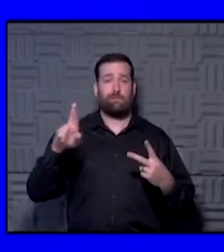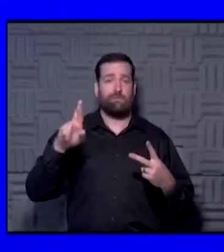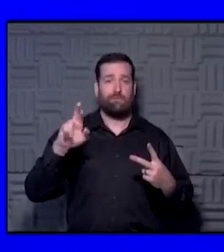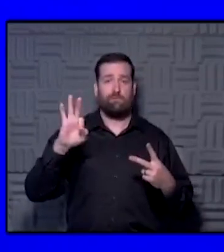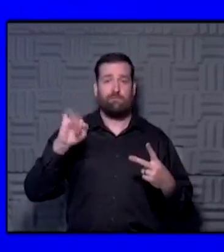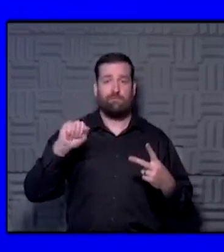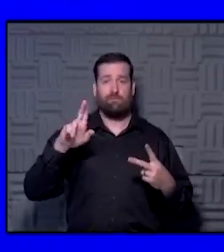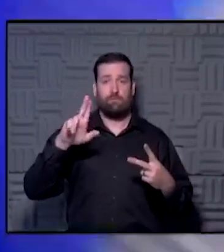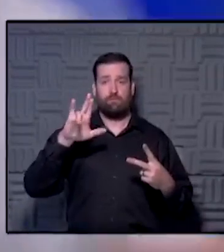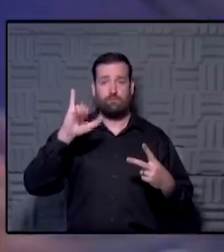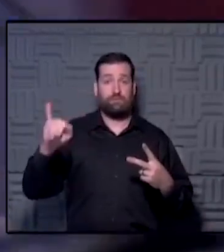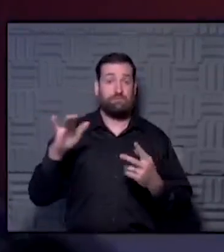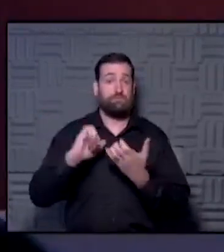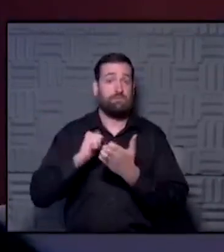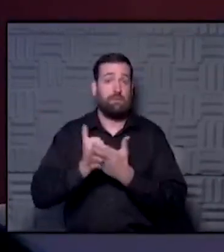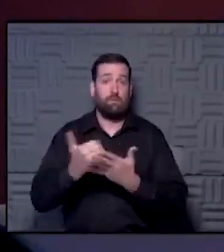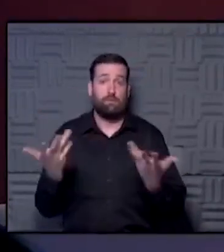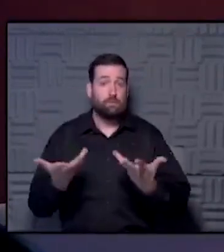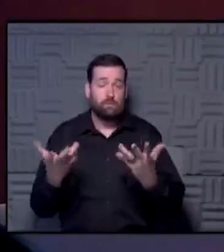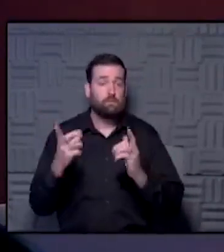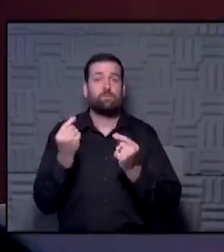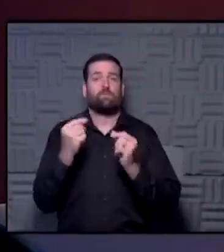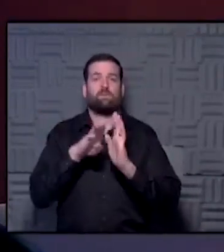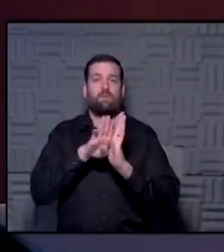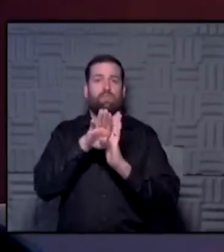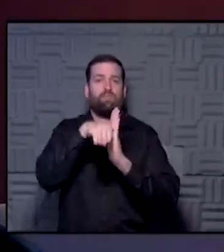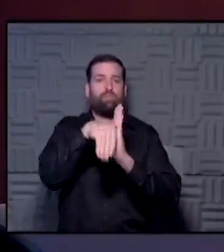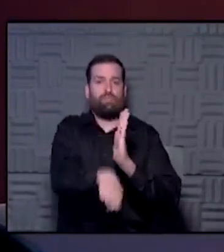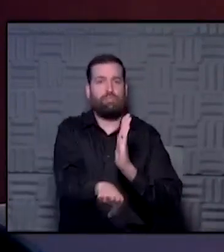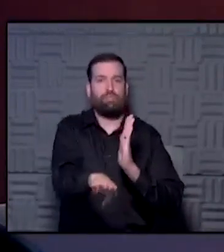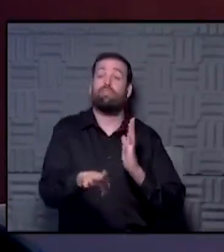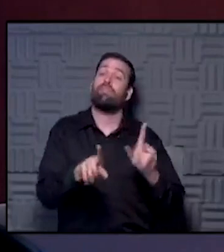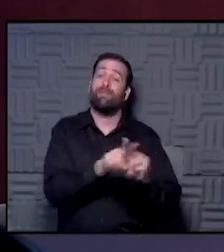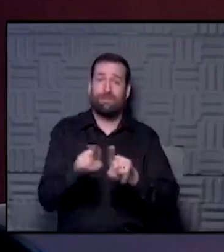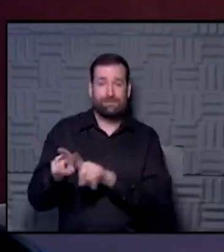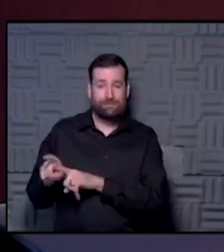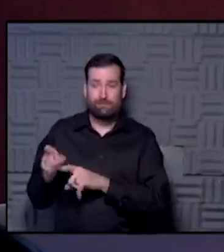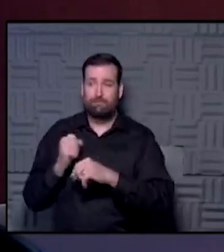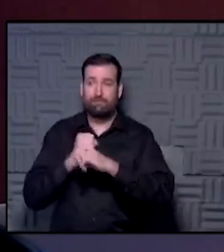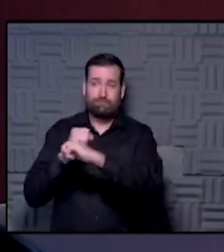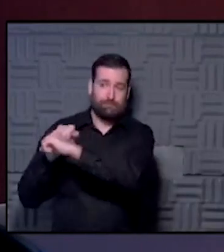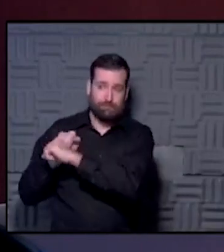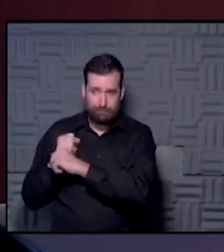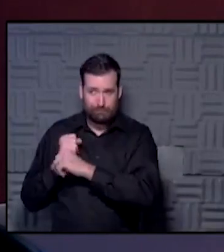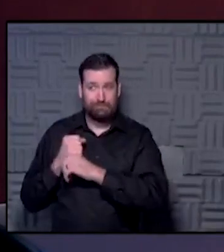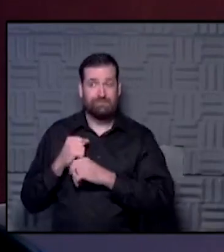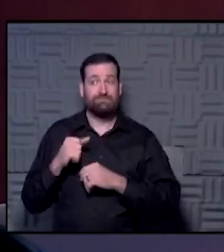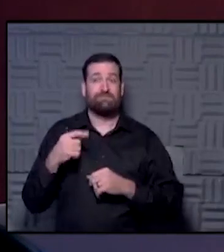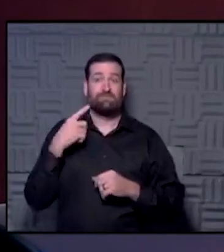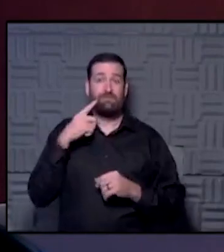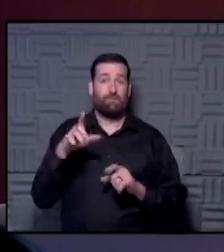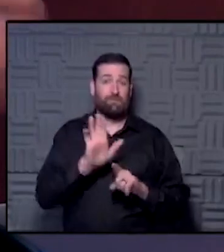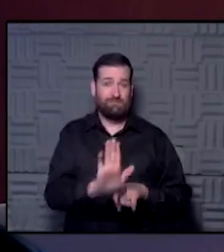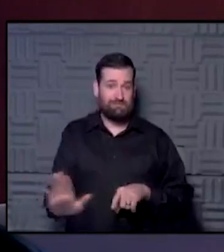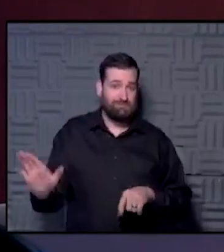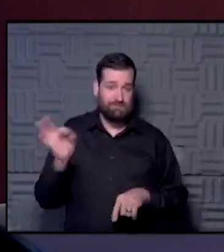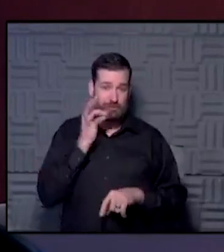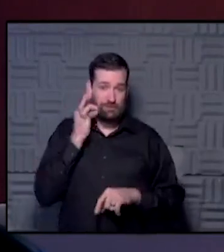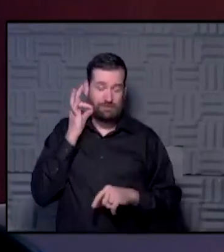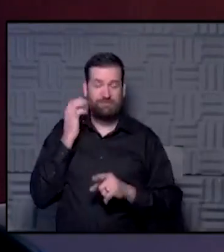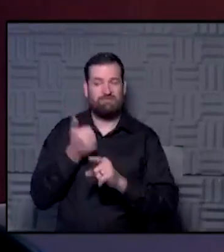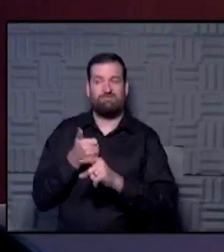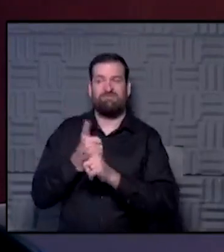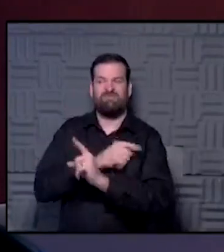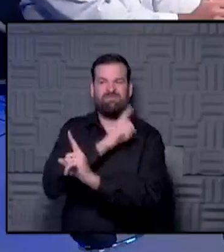help flatten and crush the curve, but also the opponents as we go through the next season for the Chiefs. So they are all